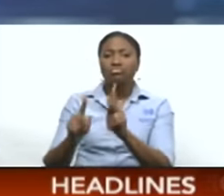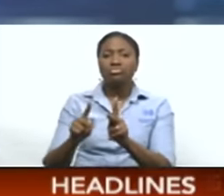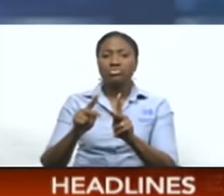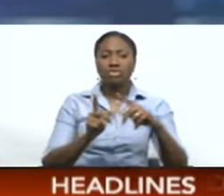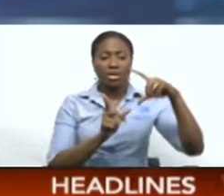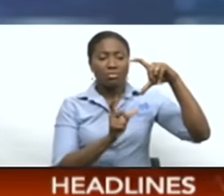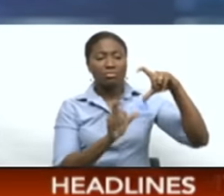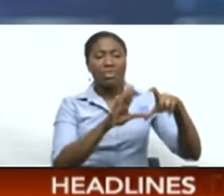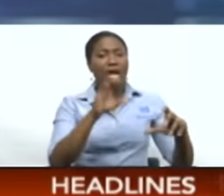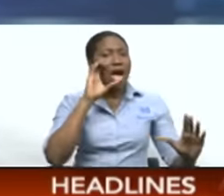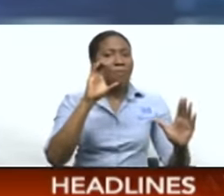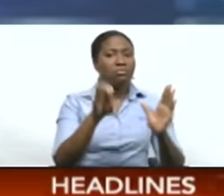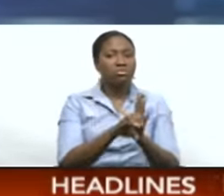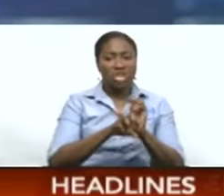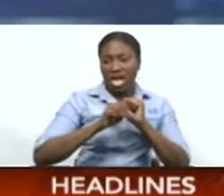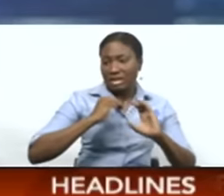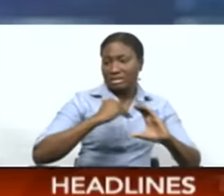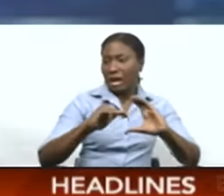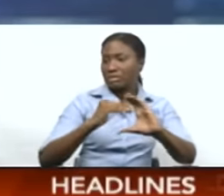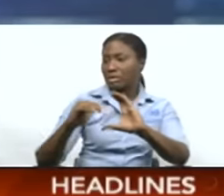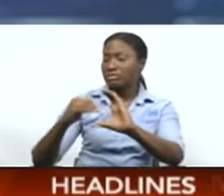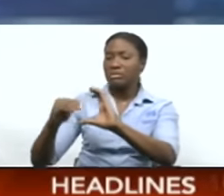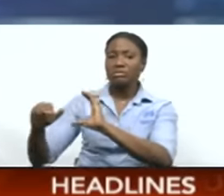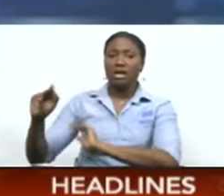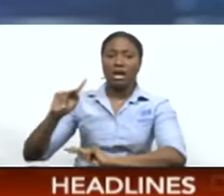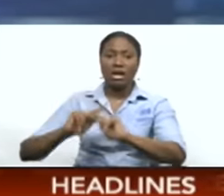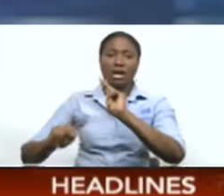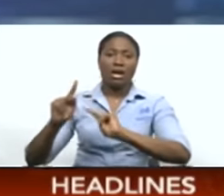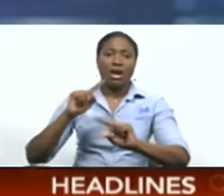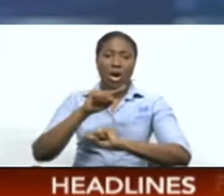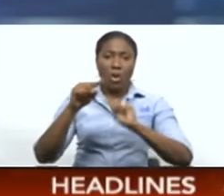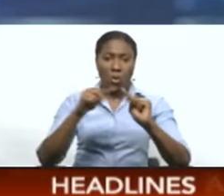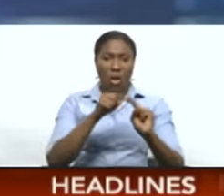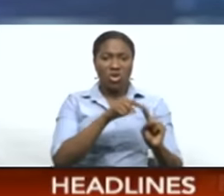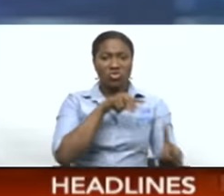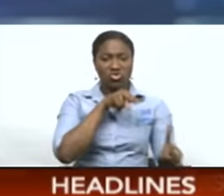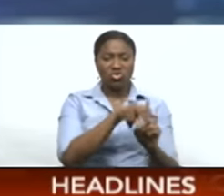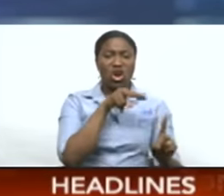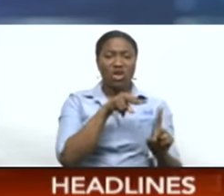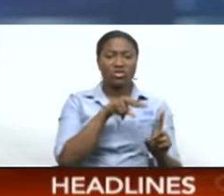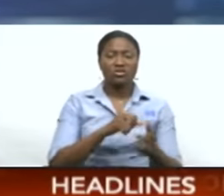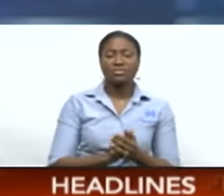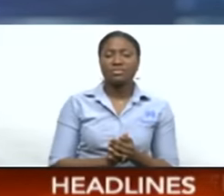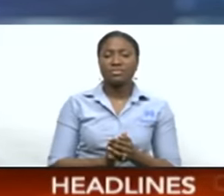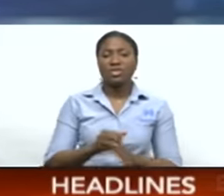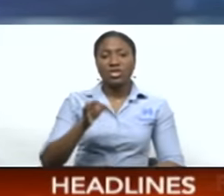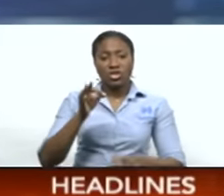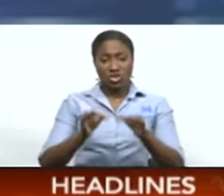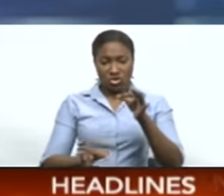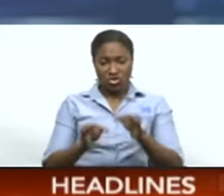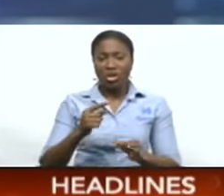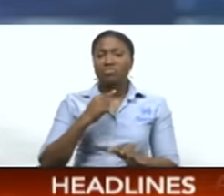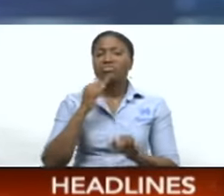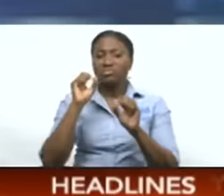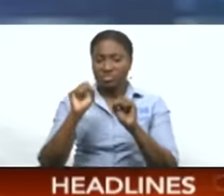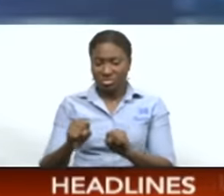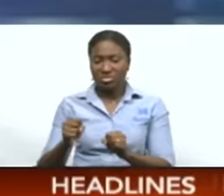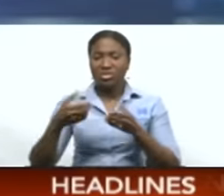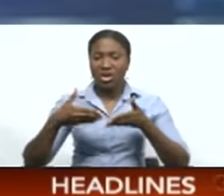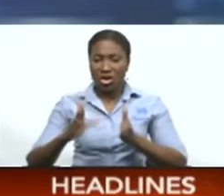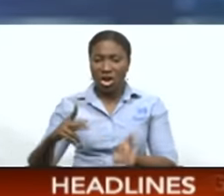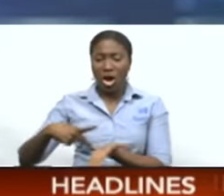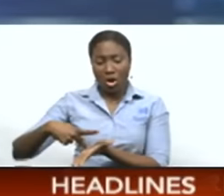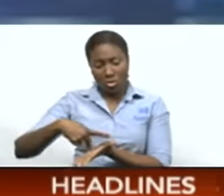the TTPS after he was charged with a criminal offense. High Court Judge Nadia Kangaloo ordered the compensation for PC Rishi